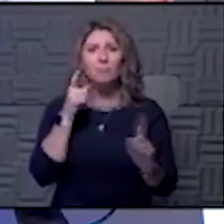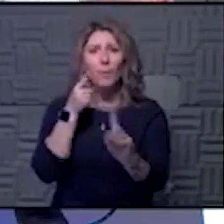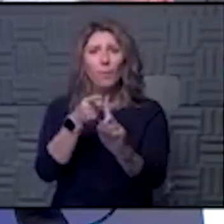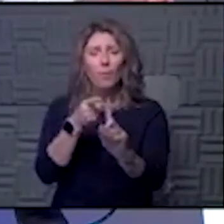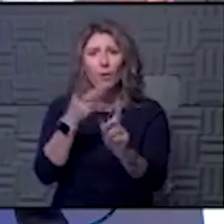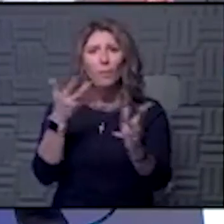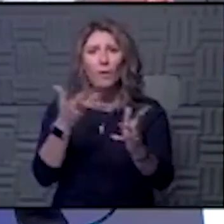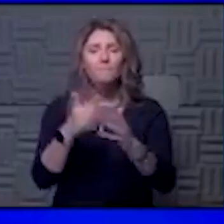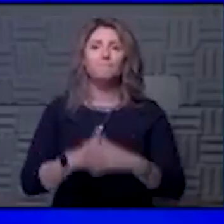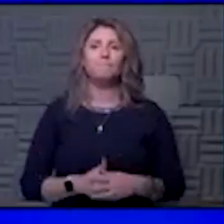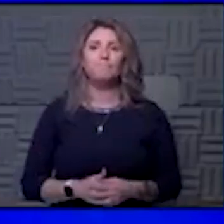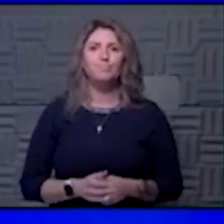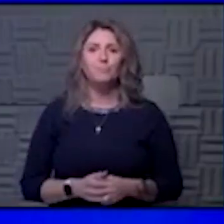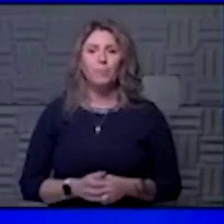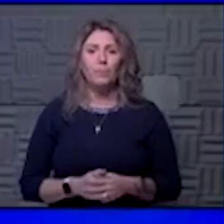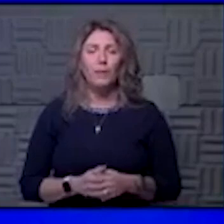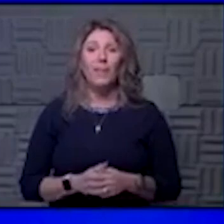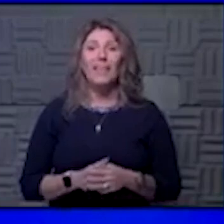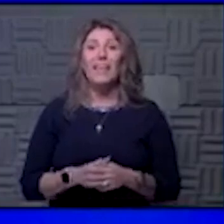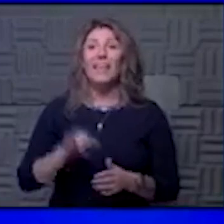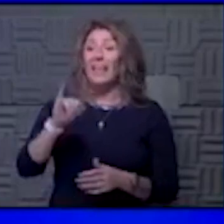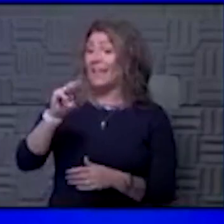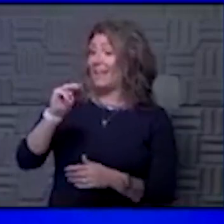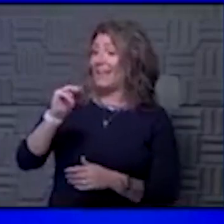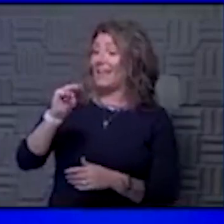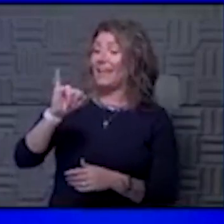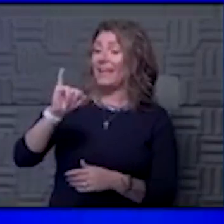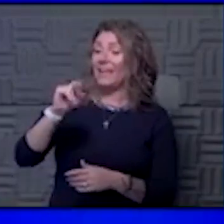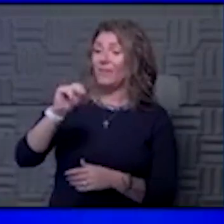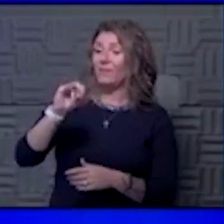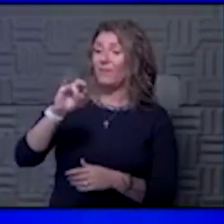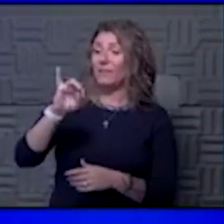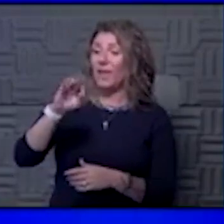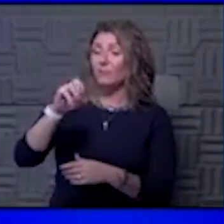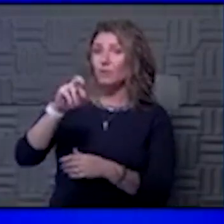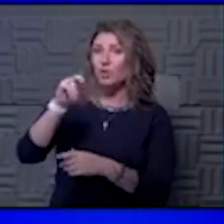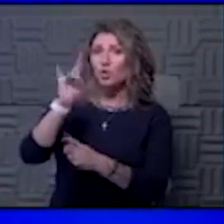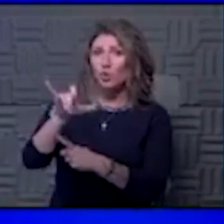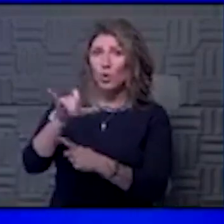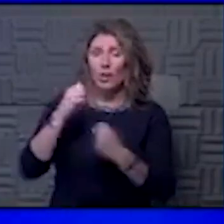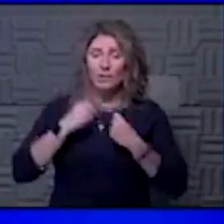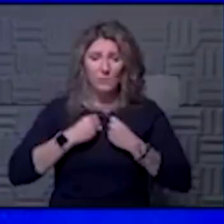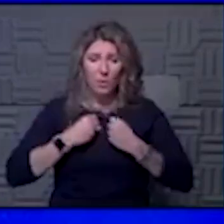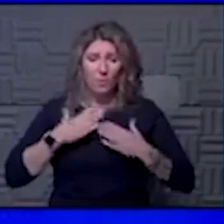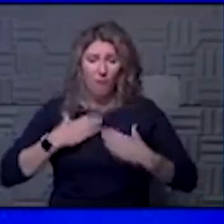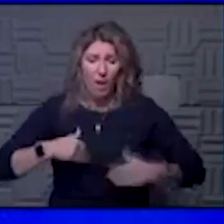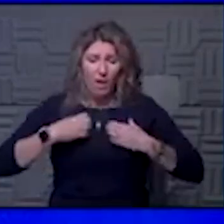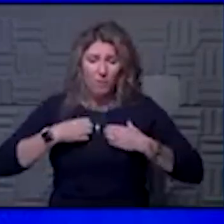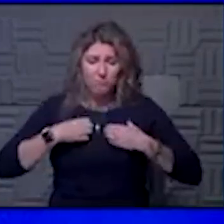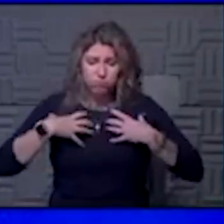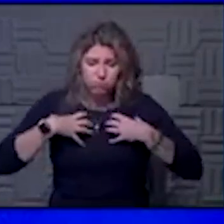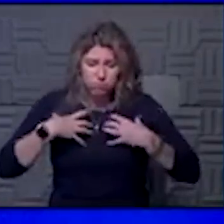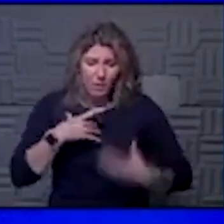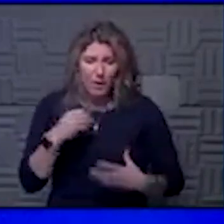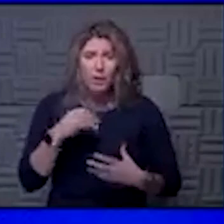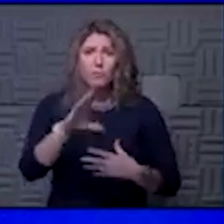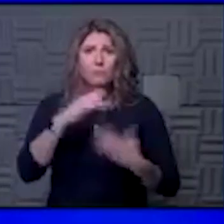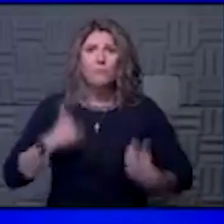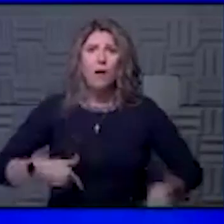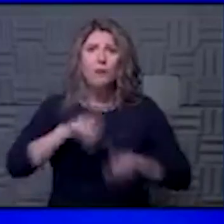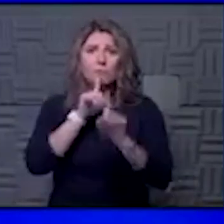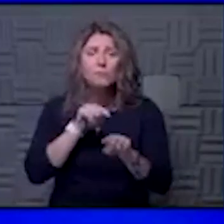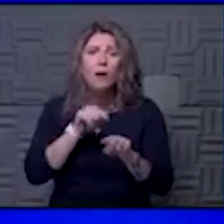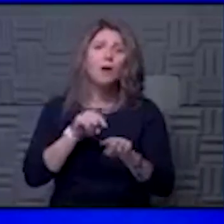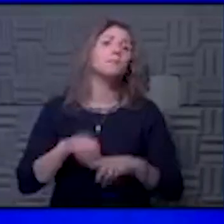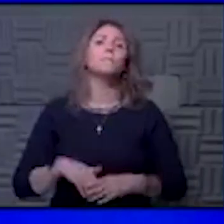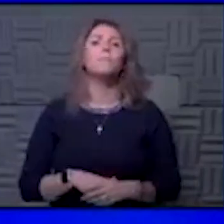it's an inflammatory or immune dysregulation or an exaggerated inflammatory response. It's really difficult to